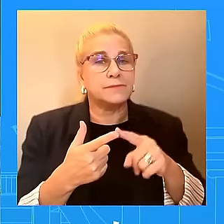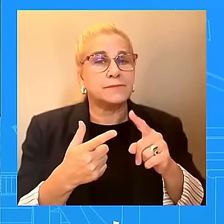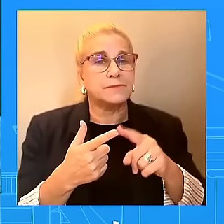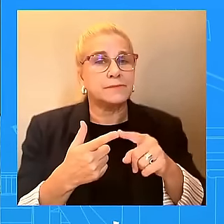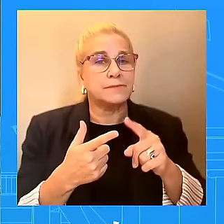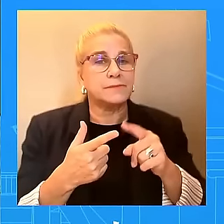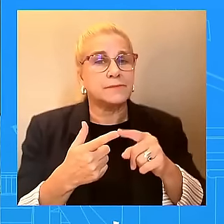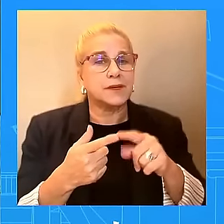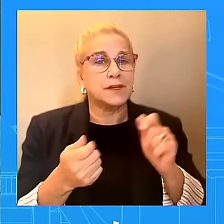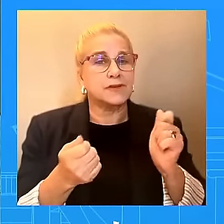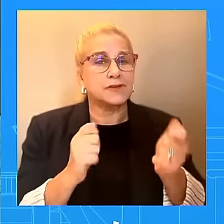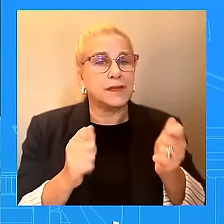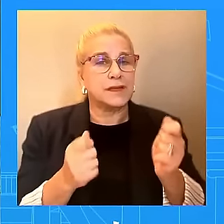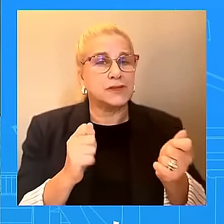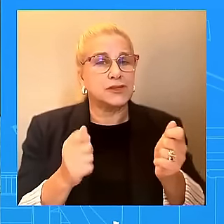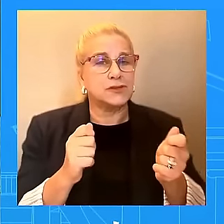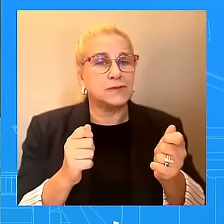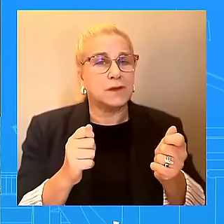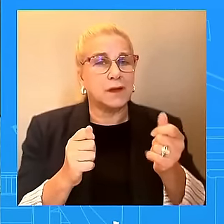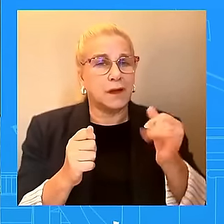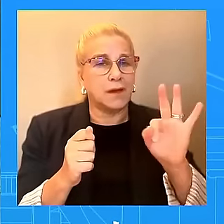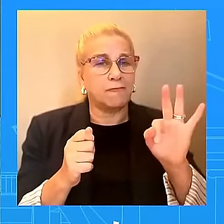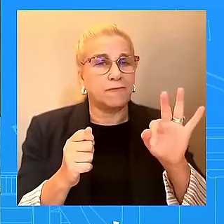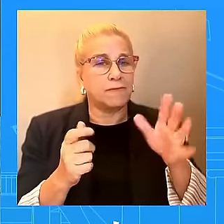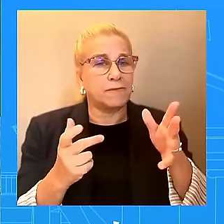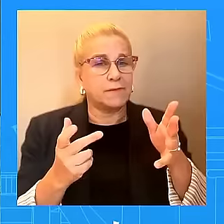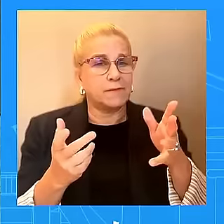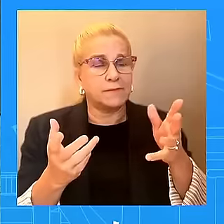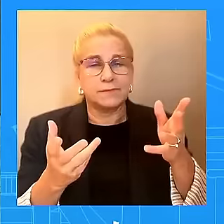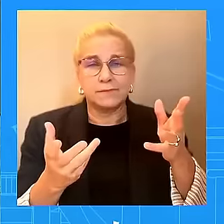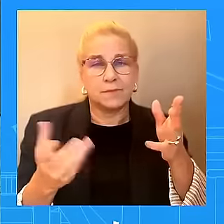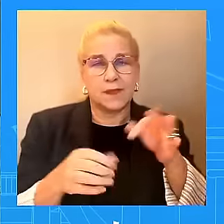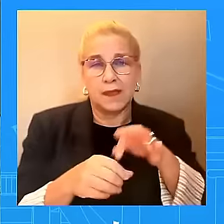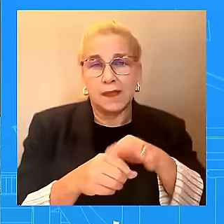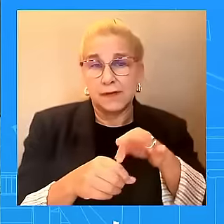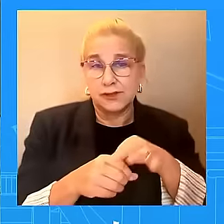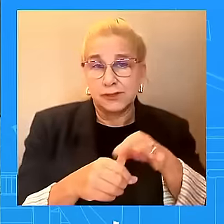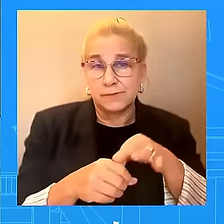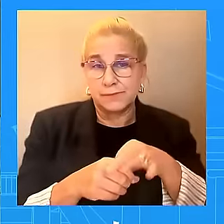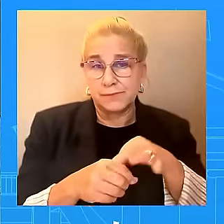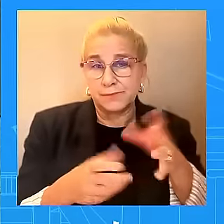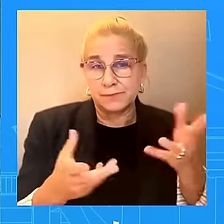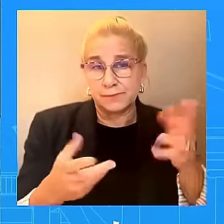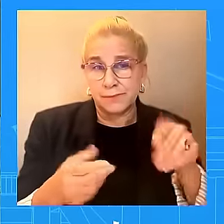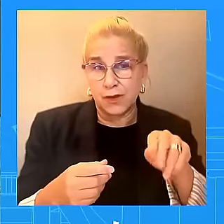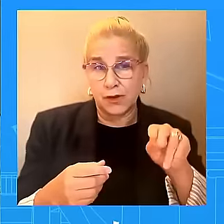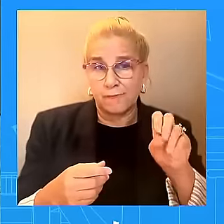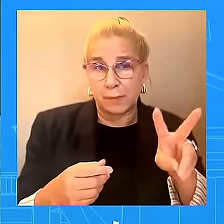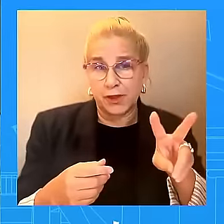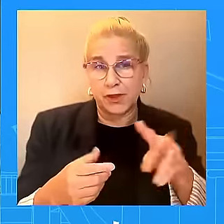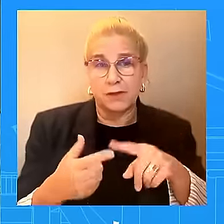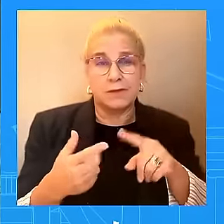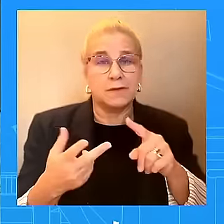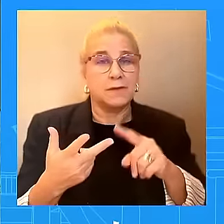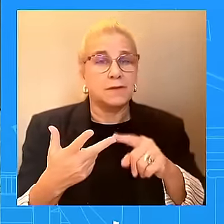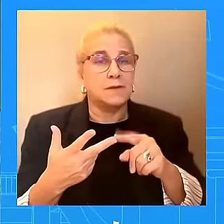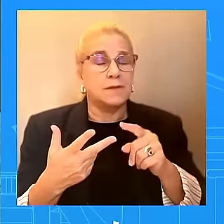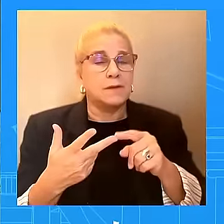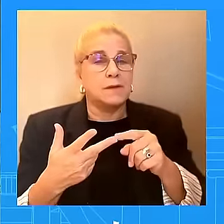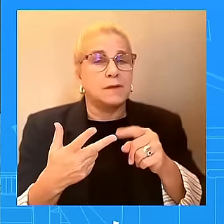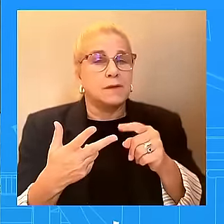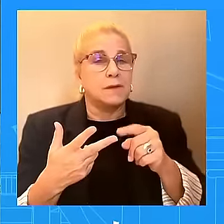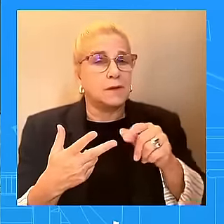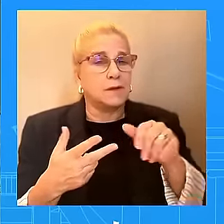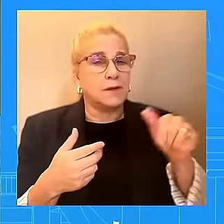after November. So what other avenues can the administration pursue in the